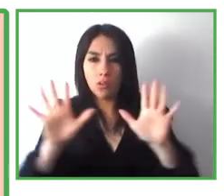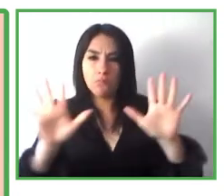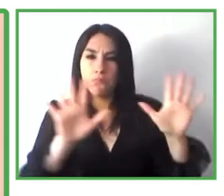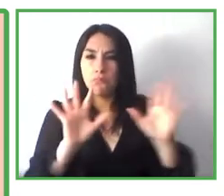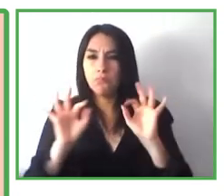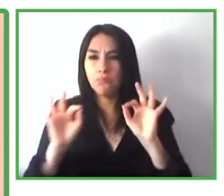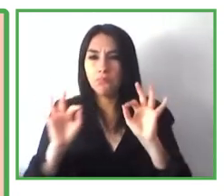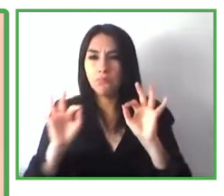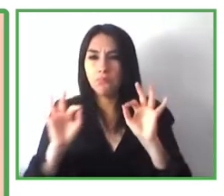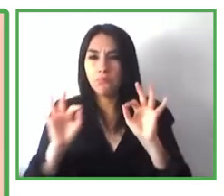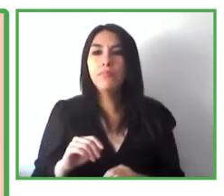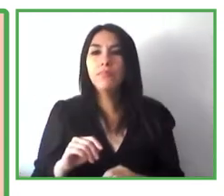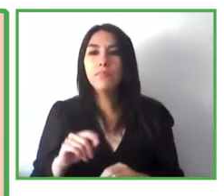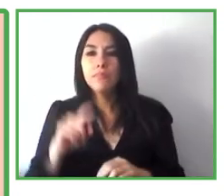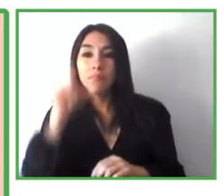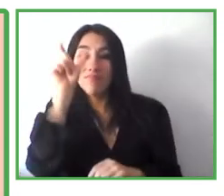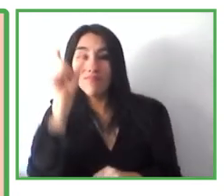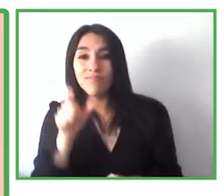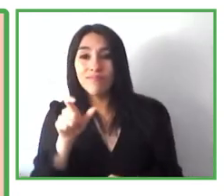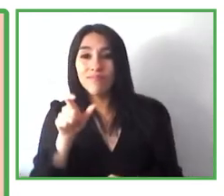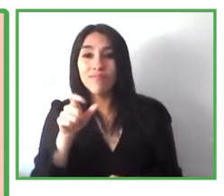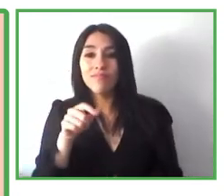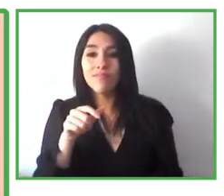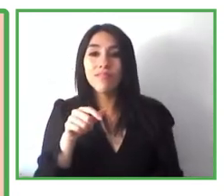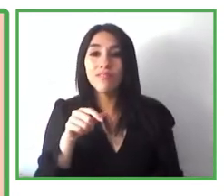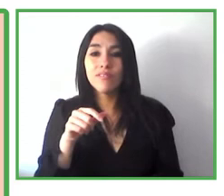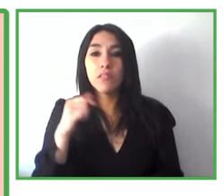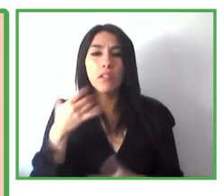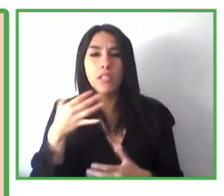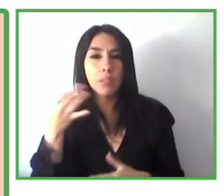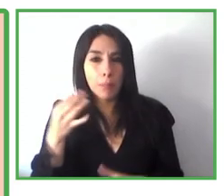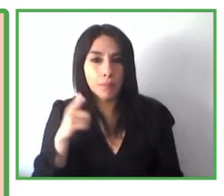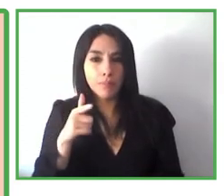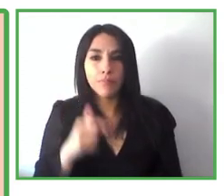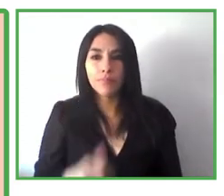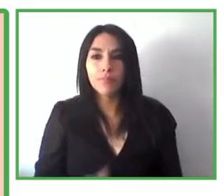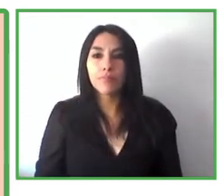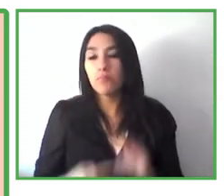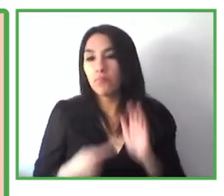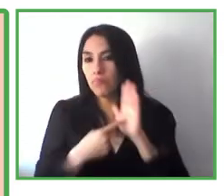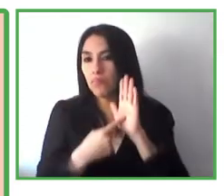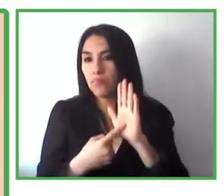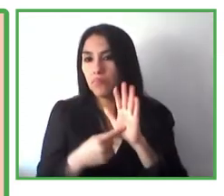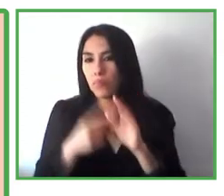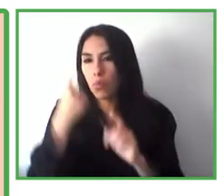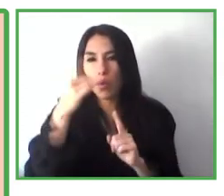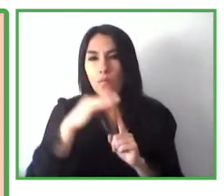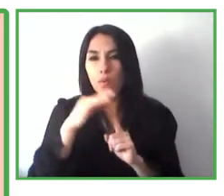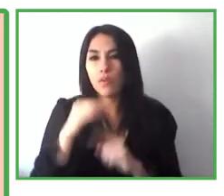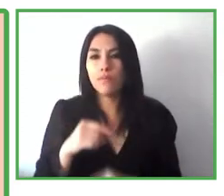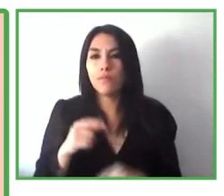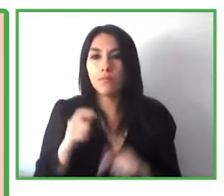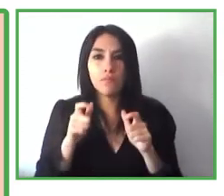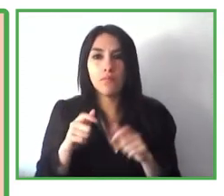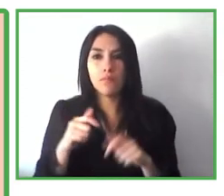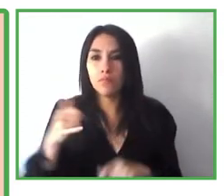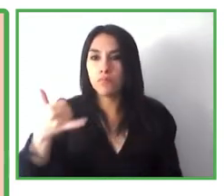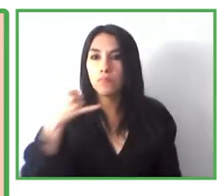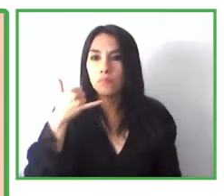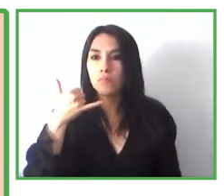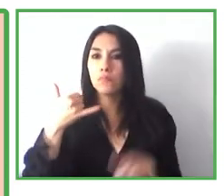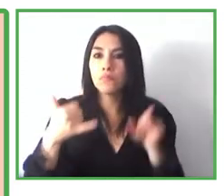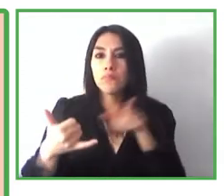which is not intrusive at all for the customer. Always highlighting the possibility of controlling from your own personal